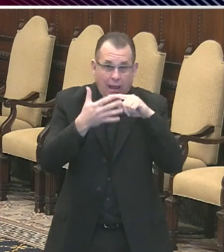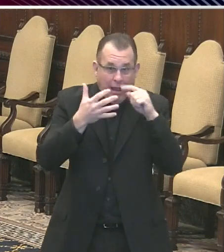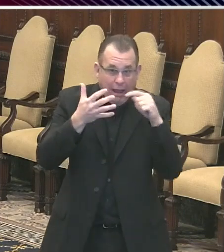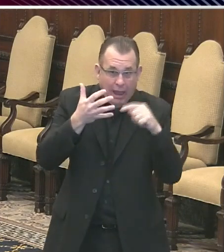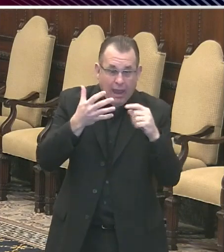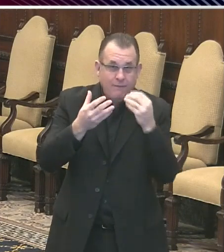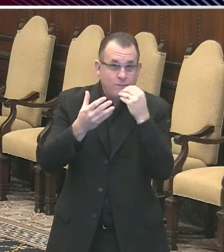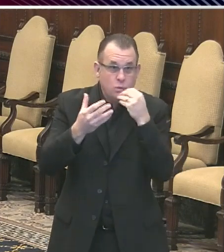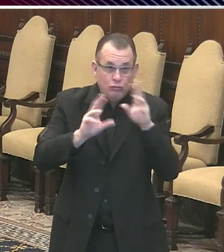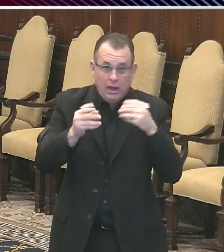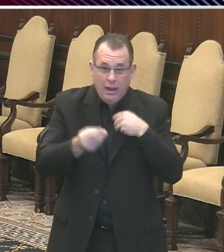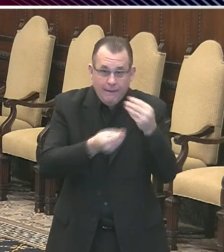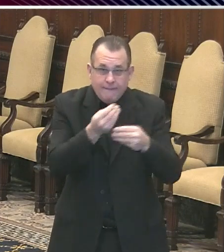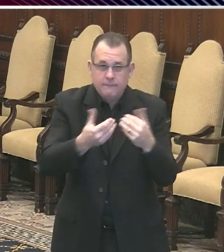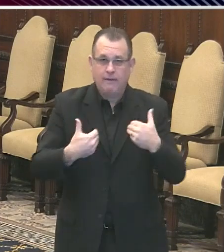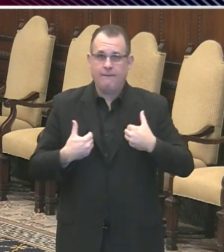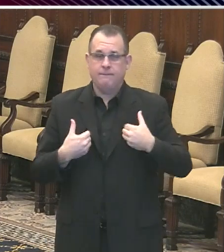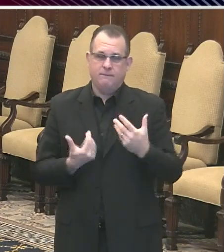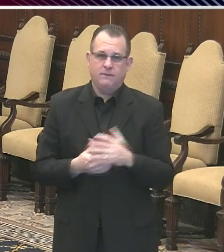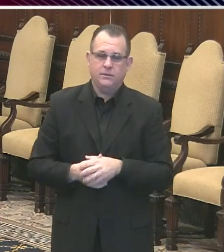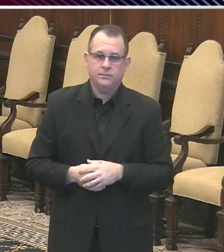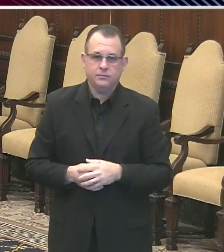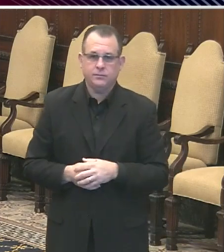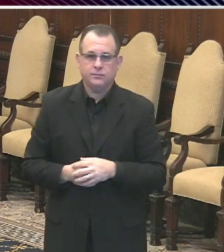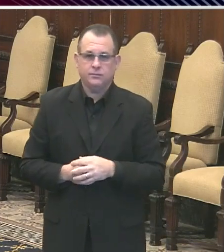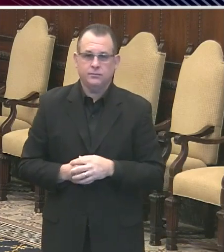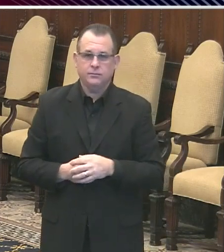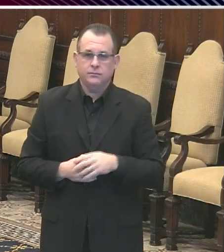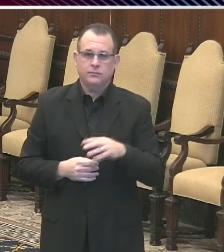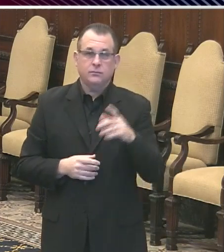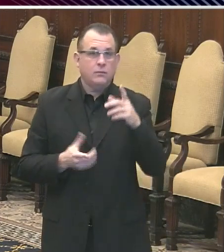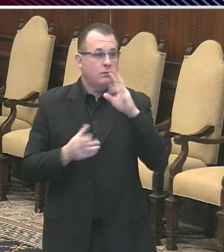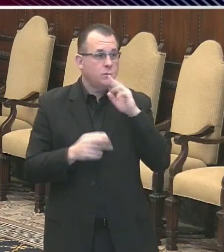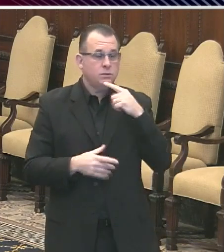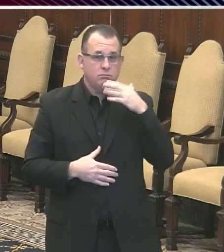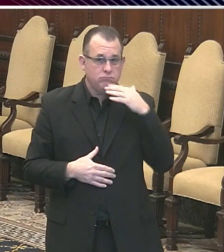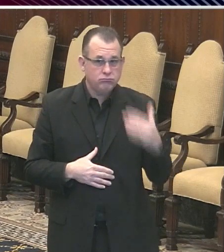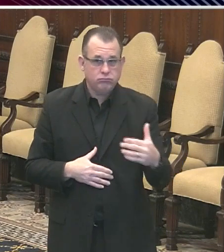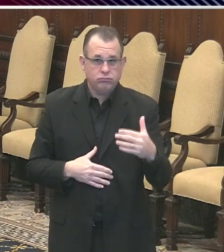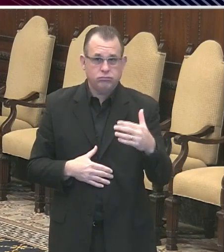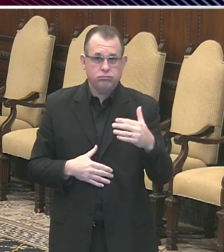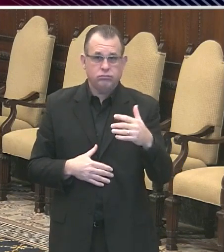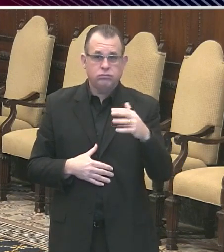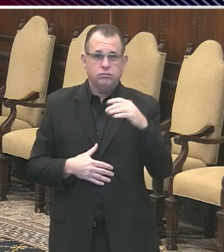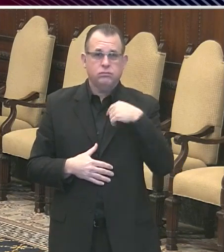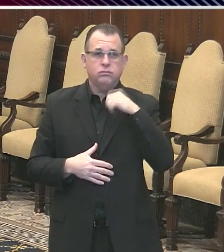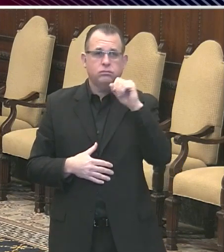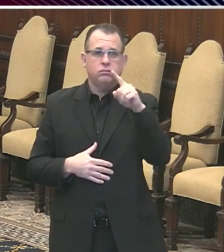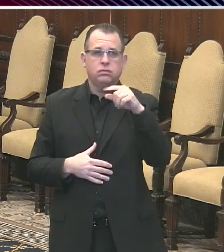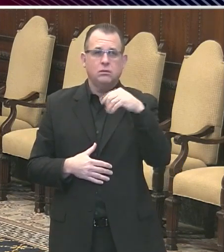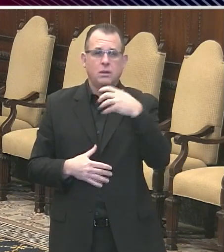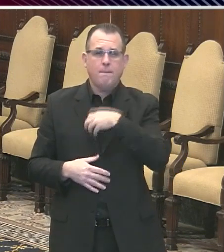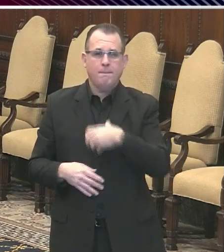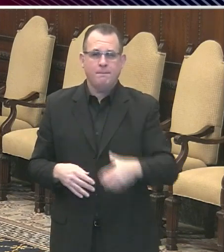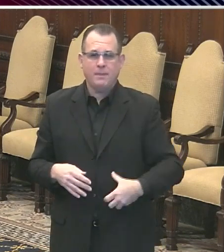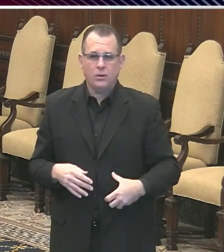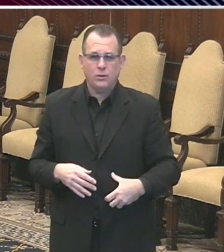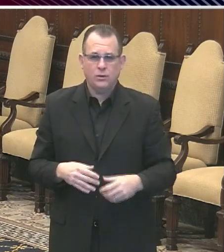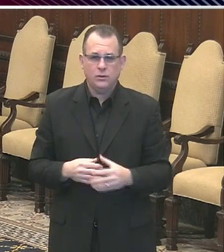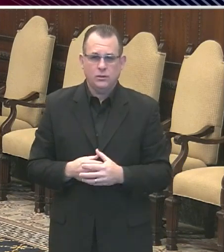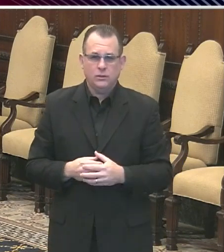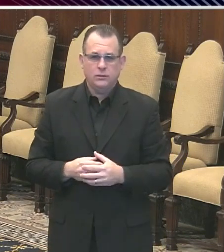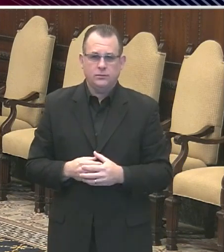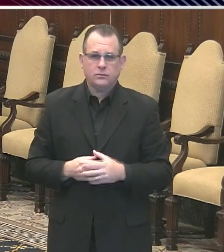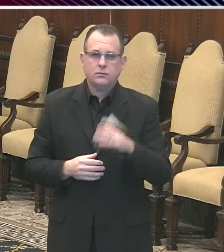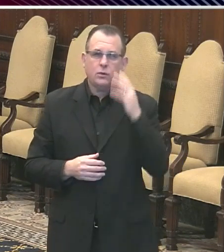Census Bureau says more than half of Americans have responded to the census. However, Philadelphia is